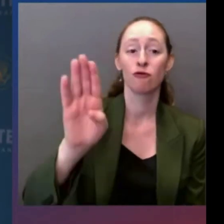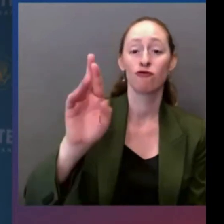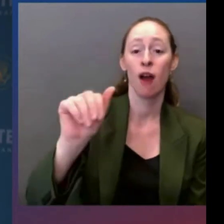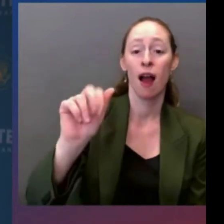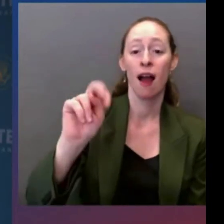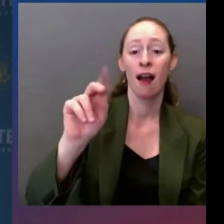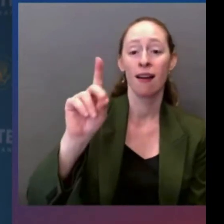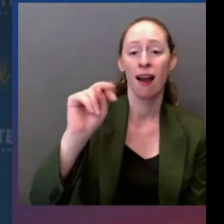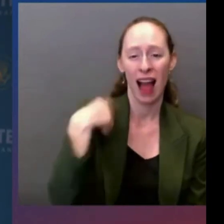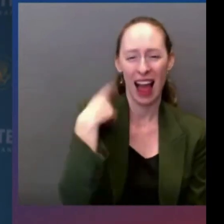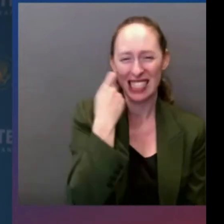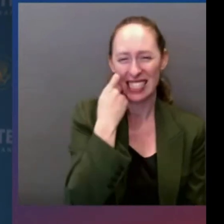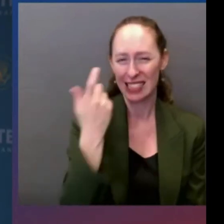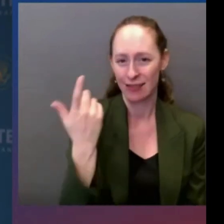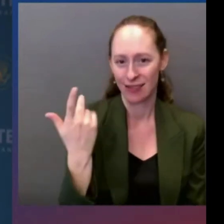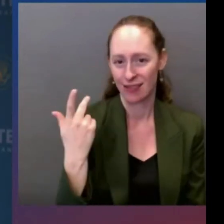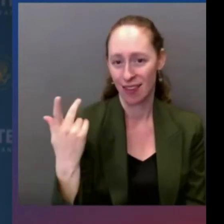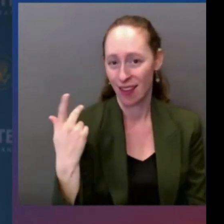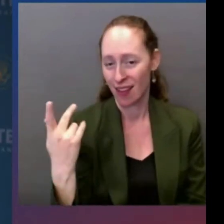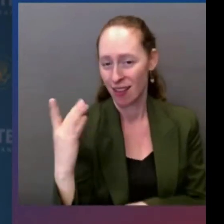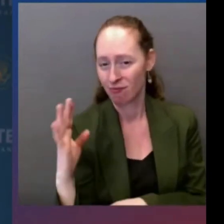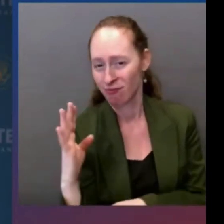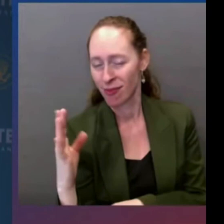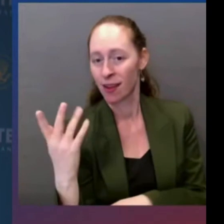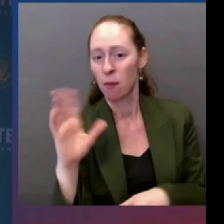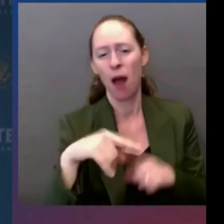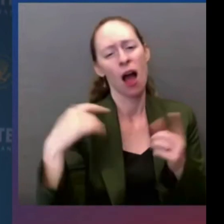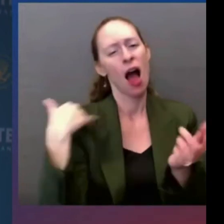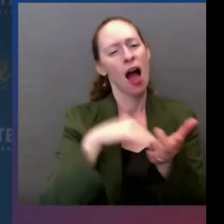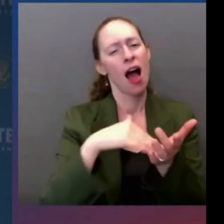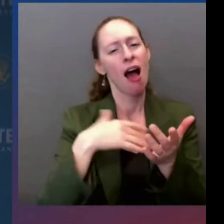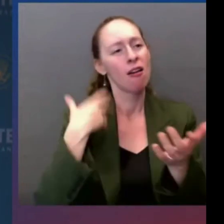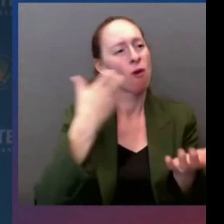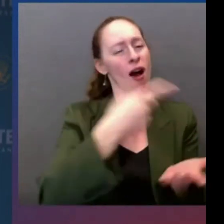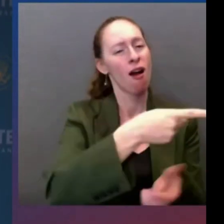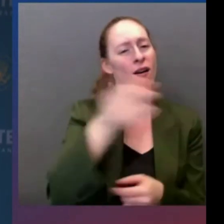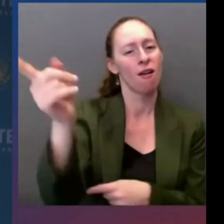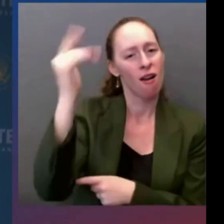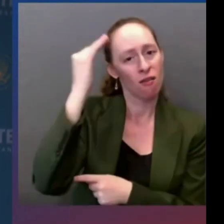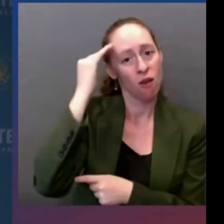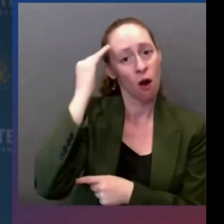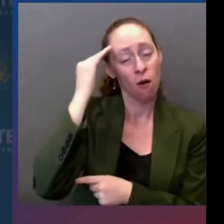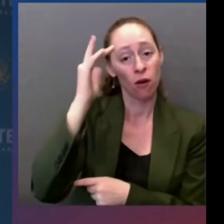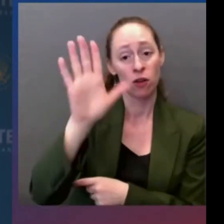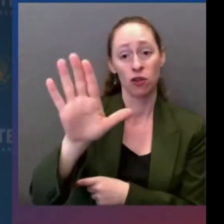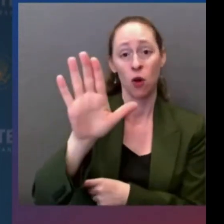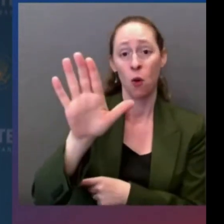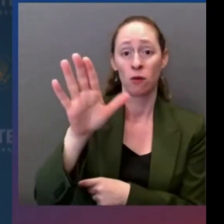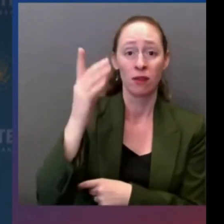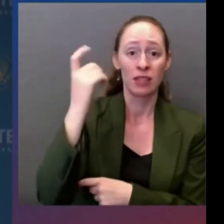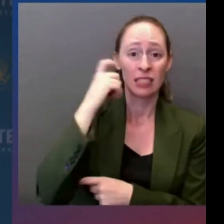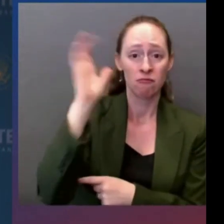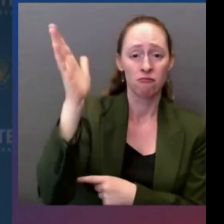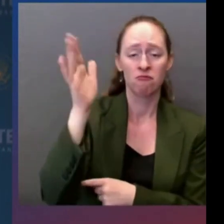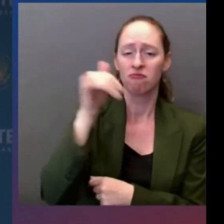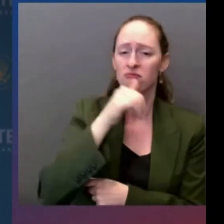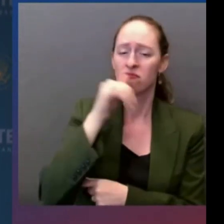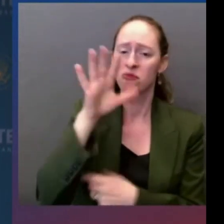your courage born out of such a violent tragedy